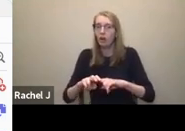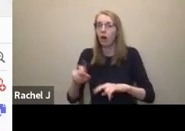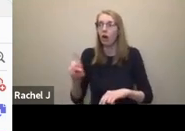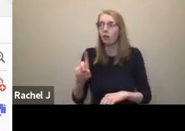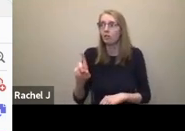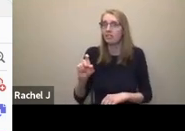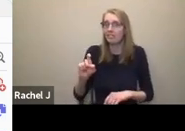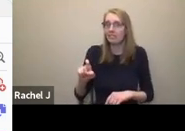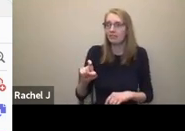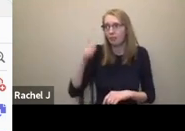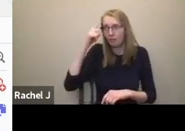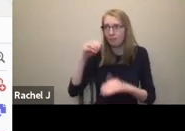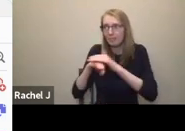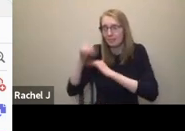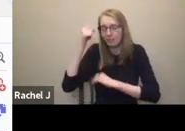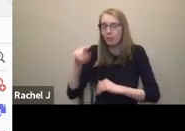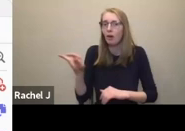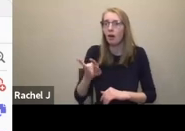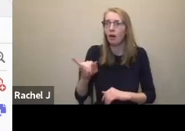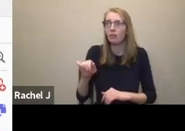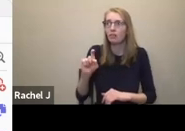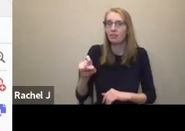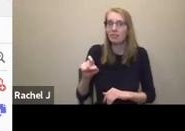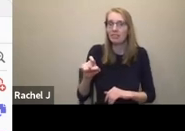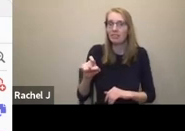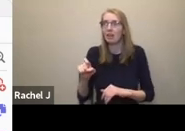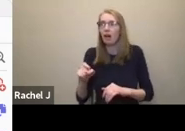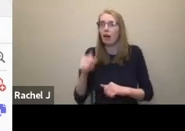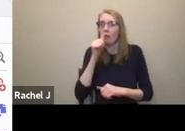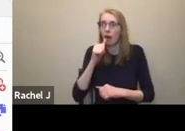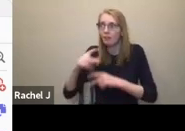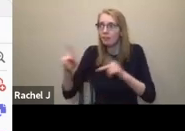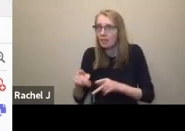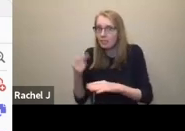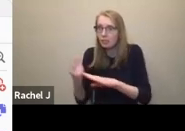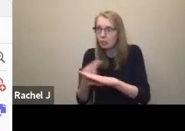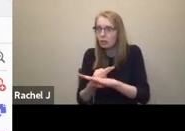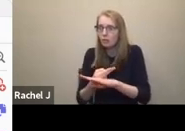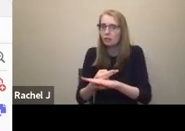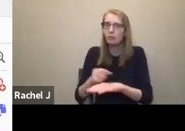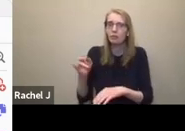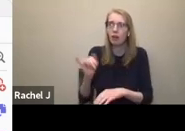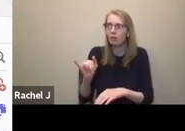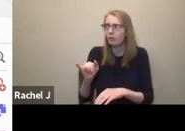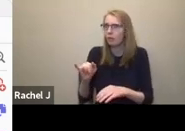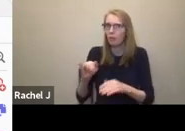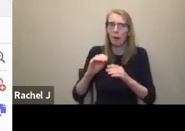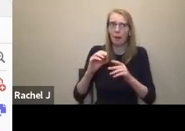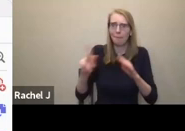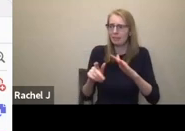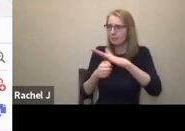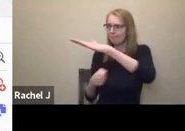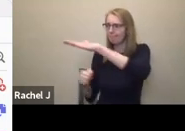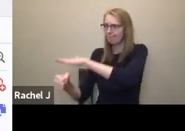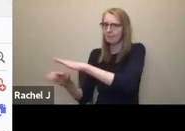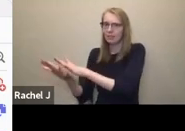reserved stall so that they have a chance to pee before intermission is over. You need to jump people to the front of the line, things like that. And that's